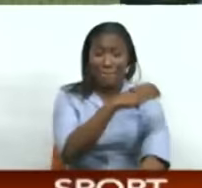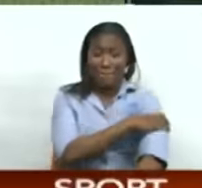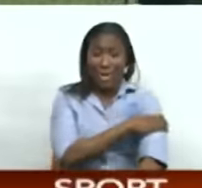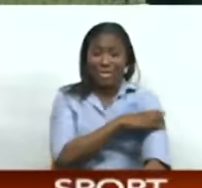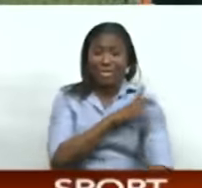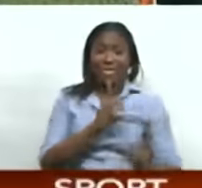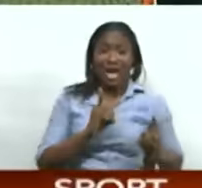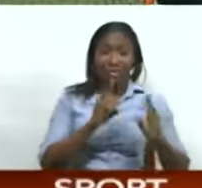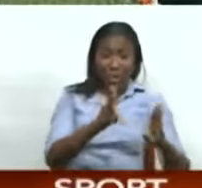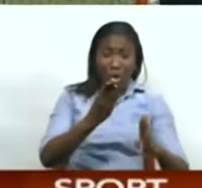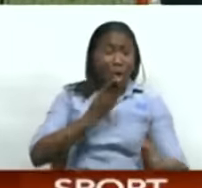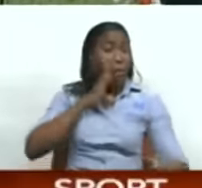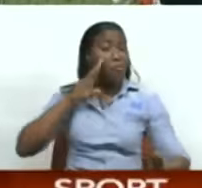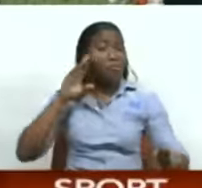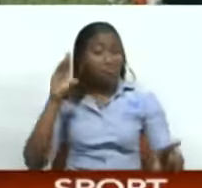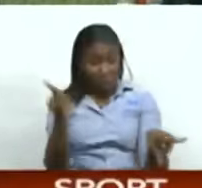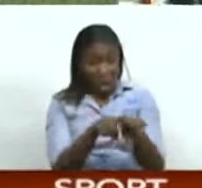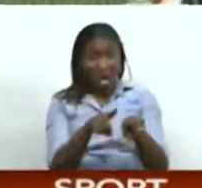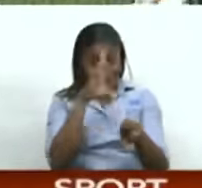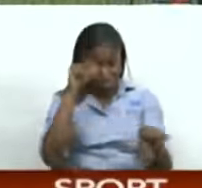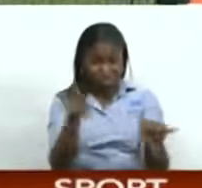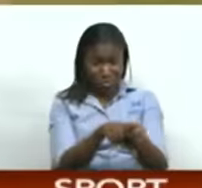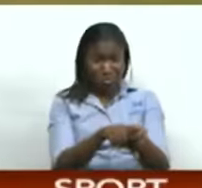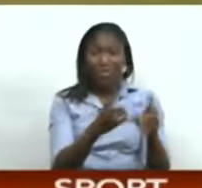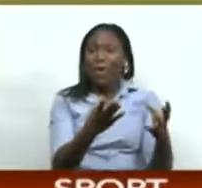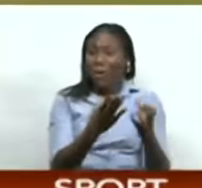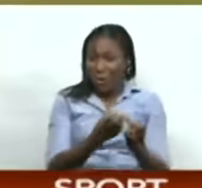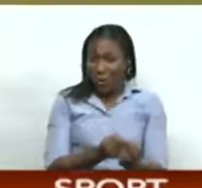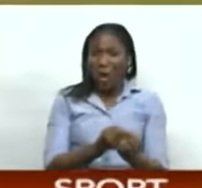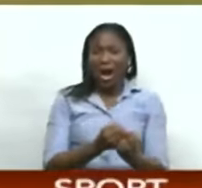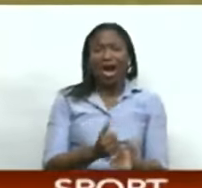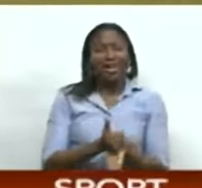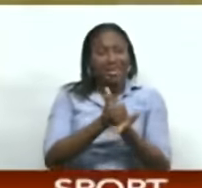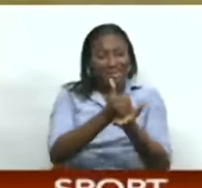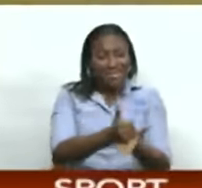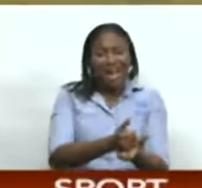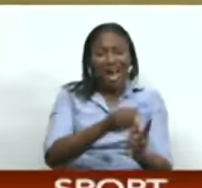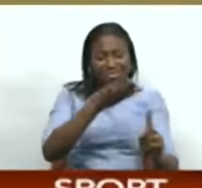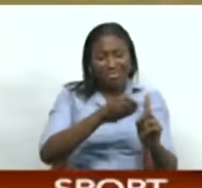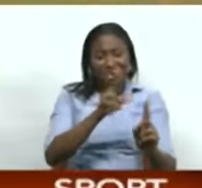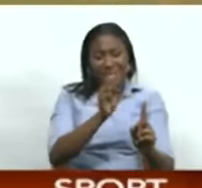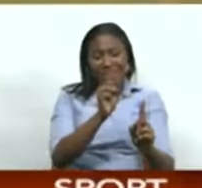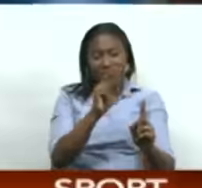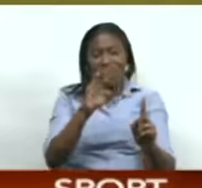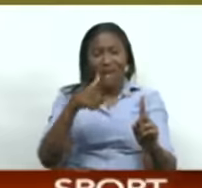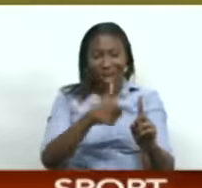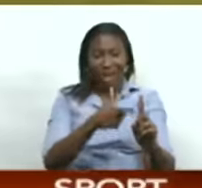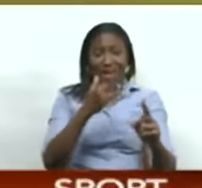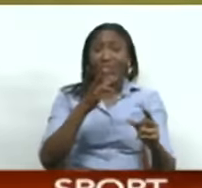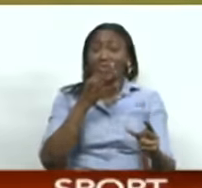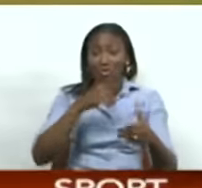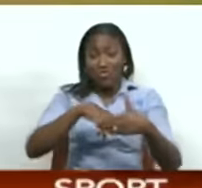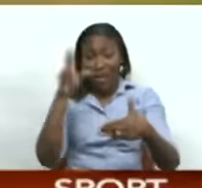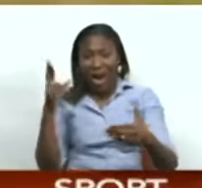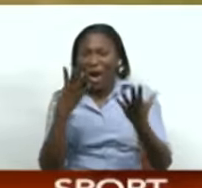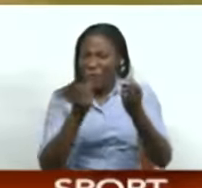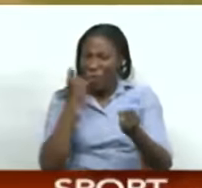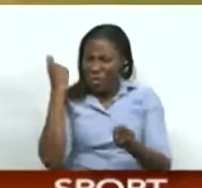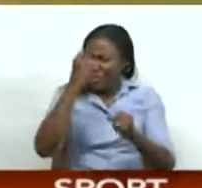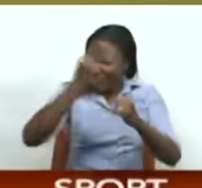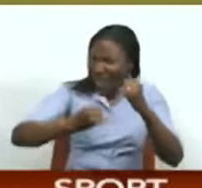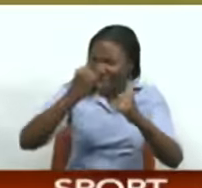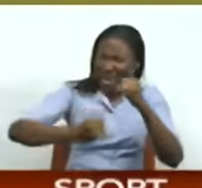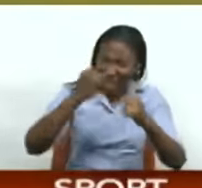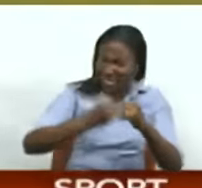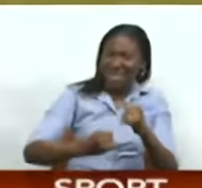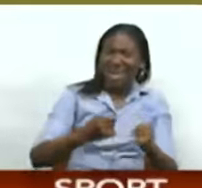wants to give Sunil Narayan a winning send-off. But in order to do that, they have to overcome a lethal new ball duo